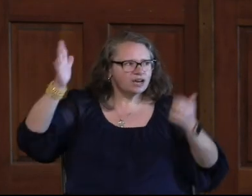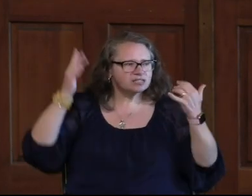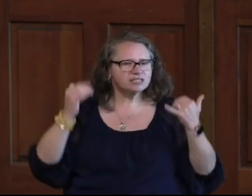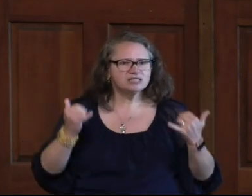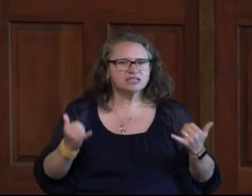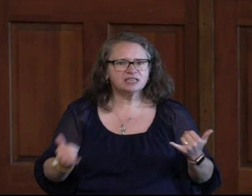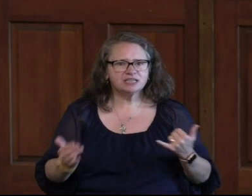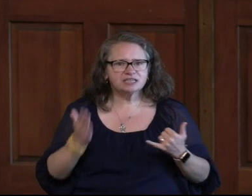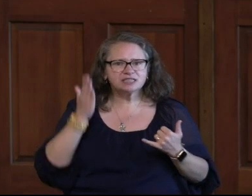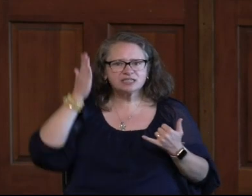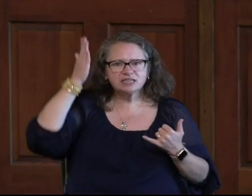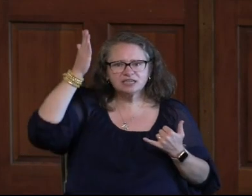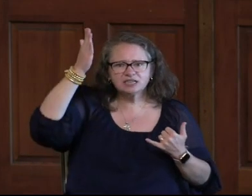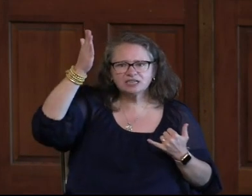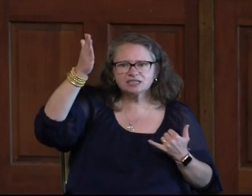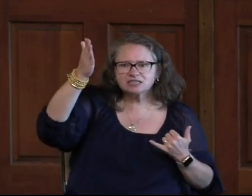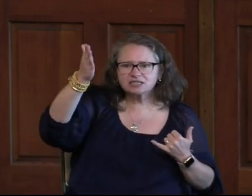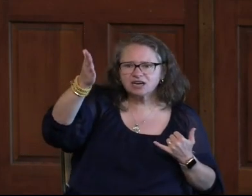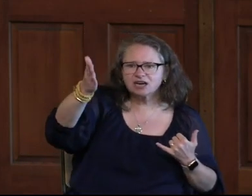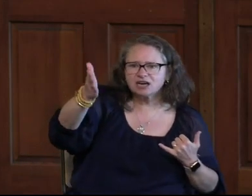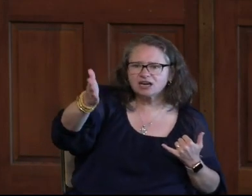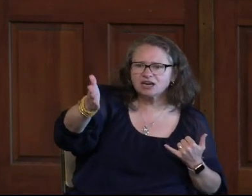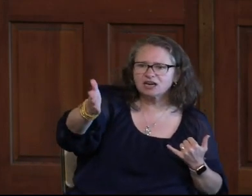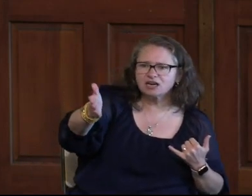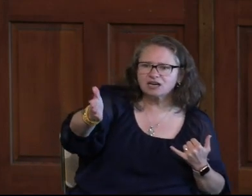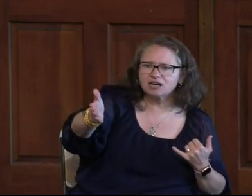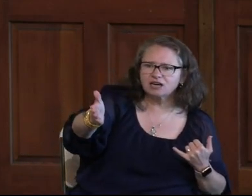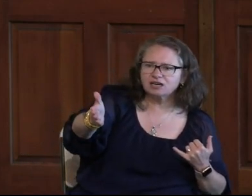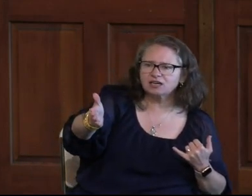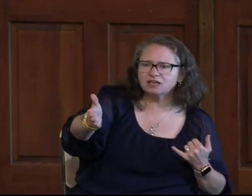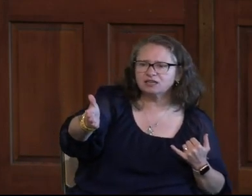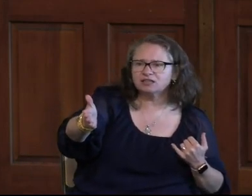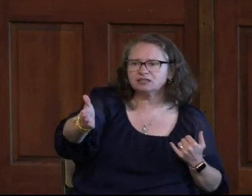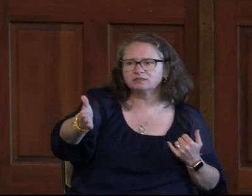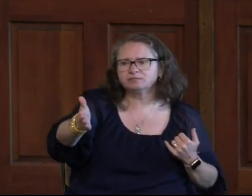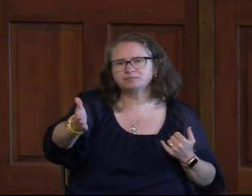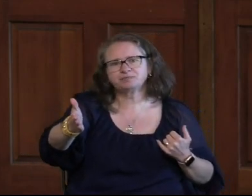was, and is, and is to come.